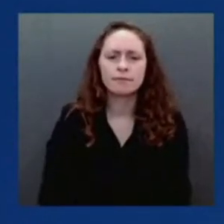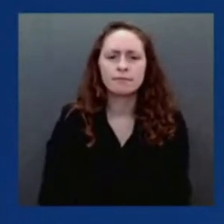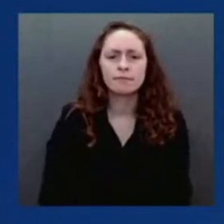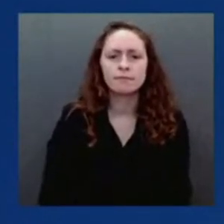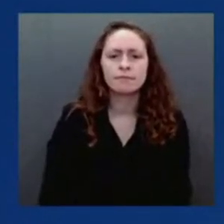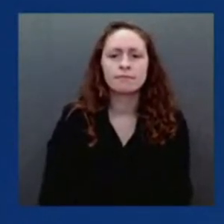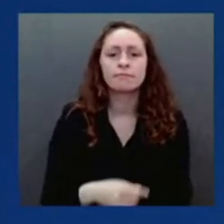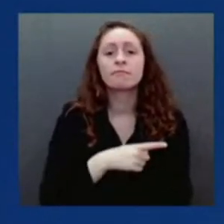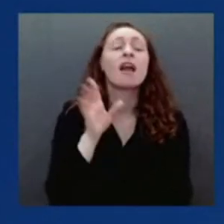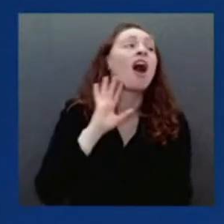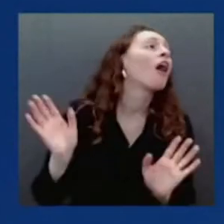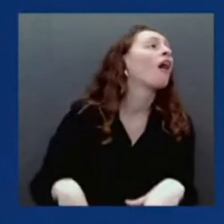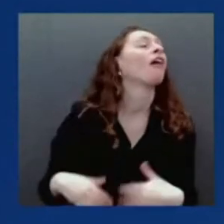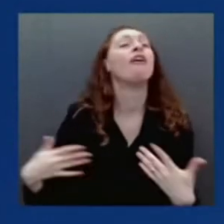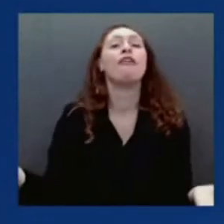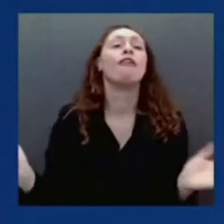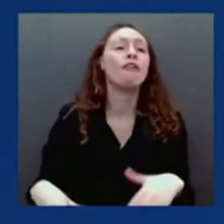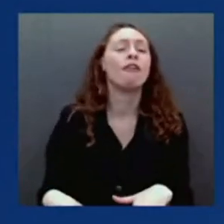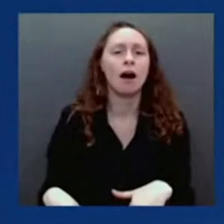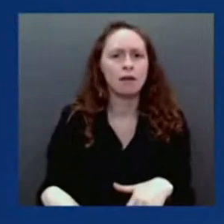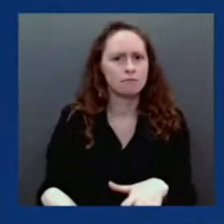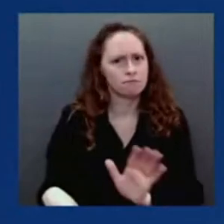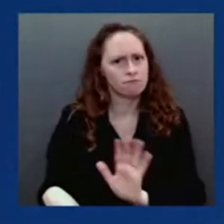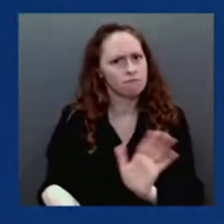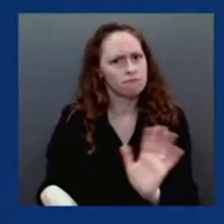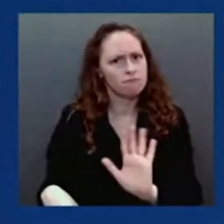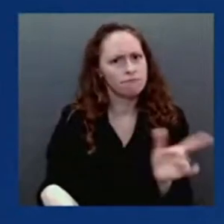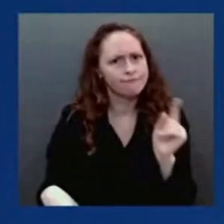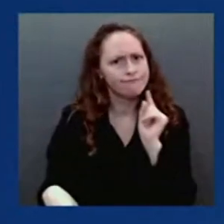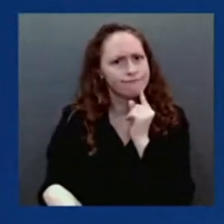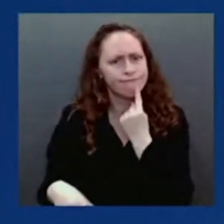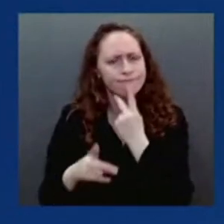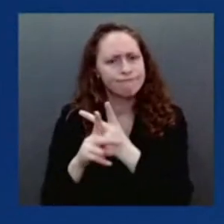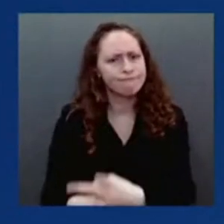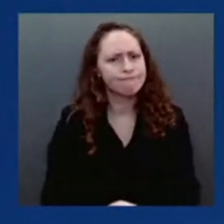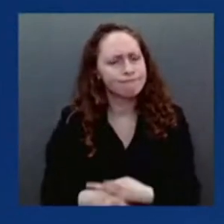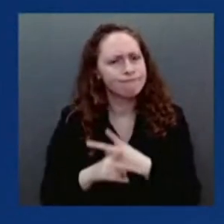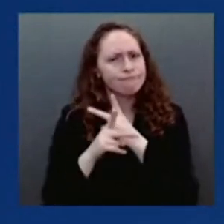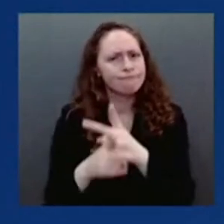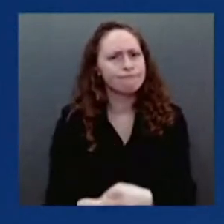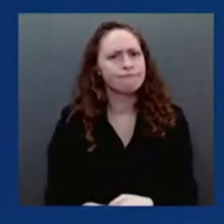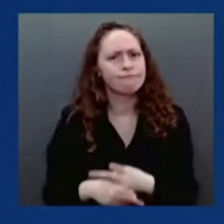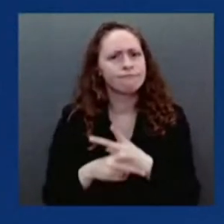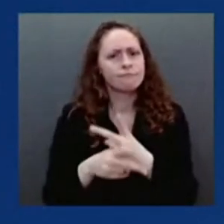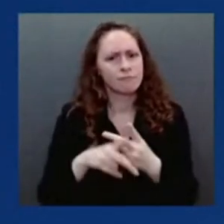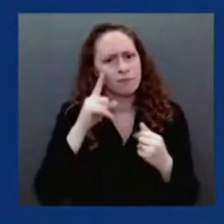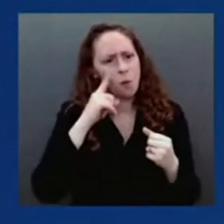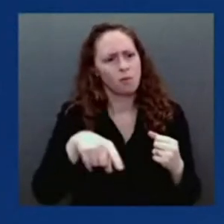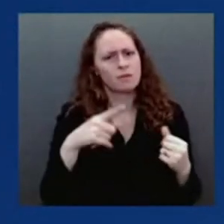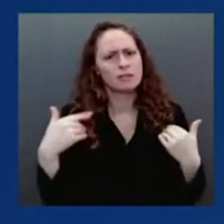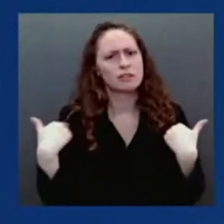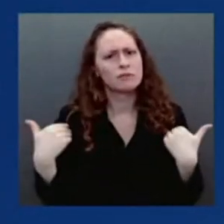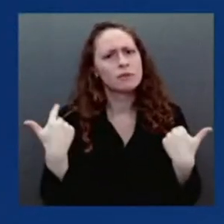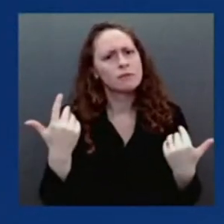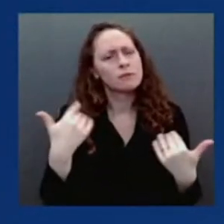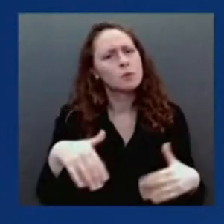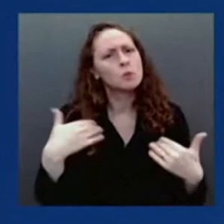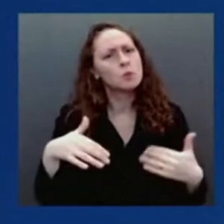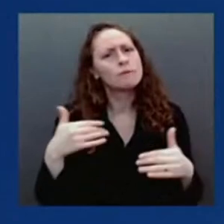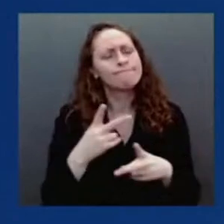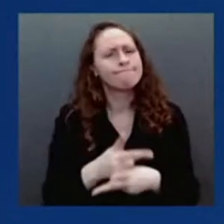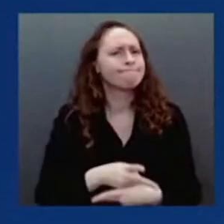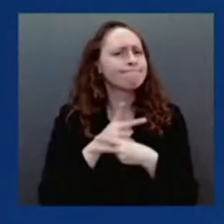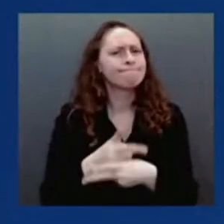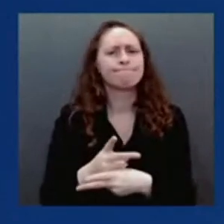including and especially children, because of the special vulnerability of the children, that when these vaccines become